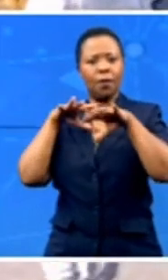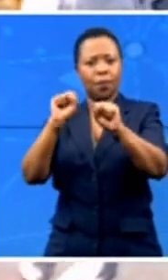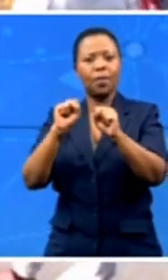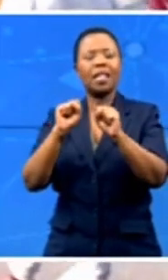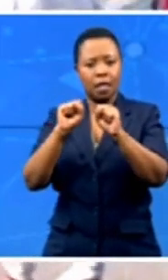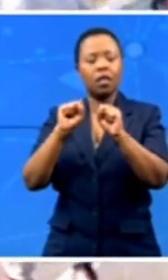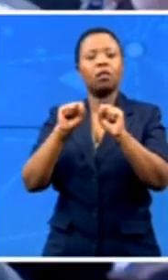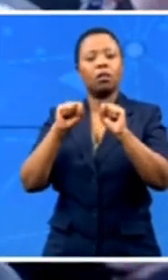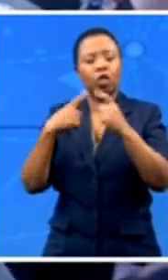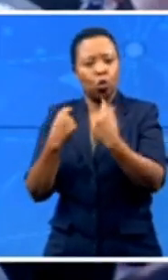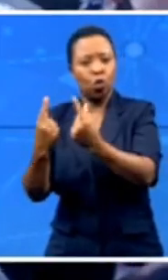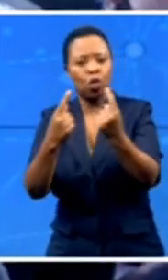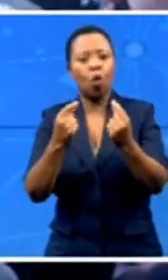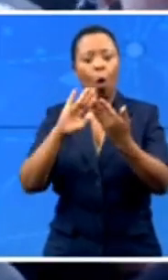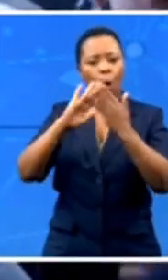rioting and looting.